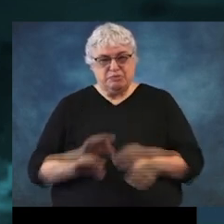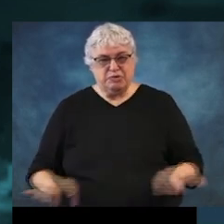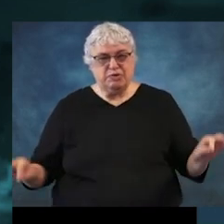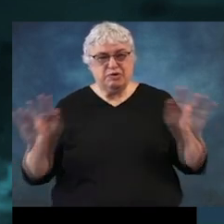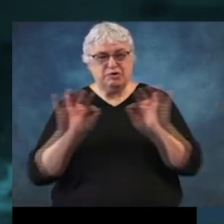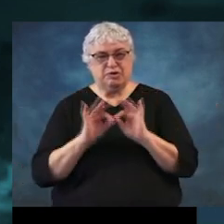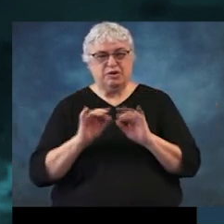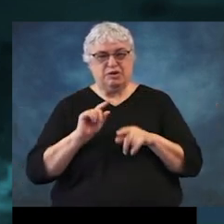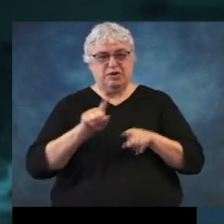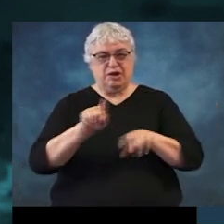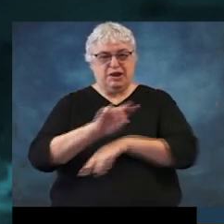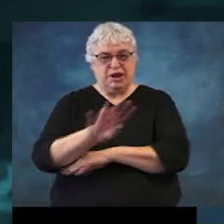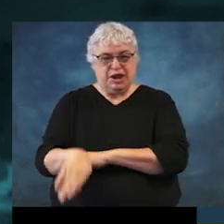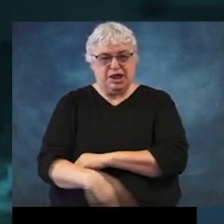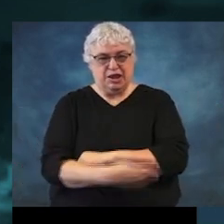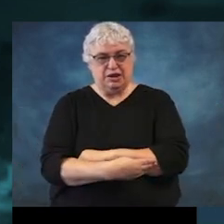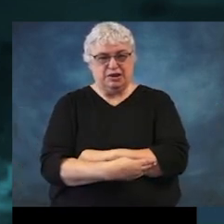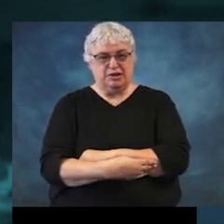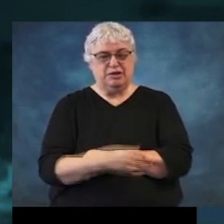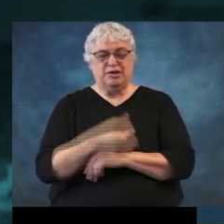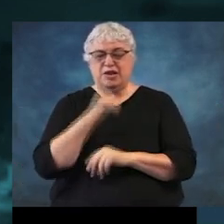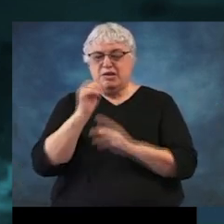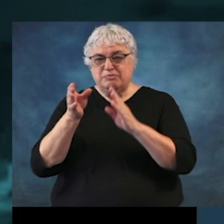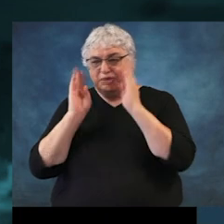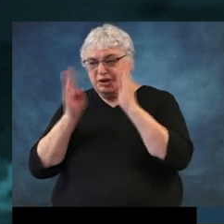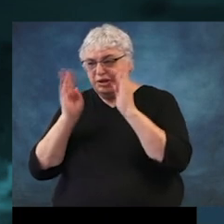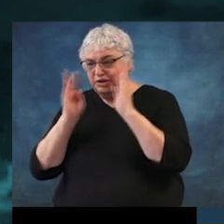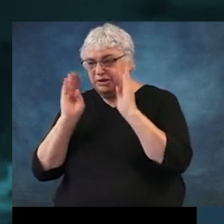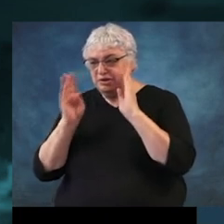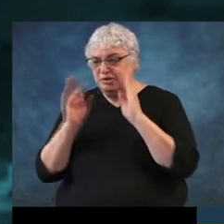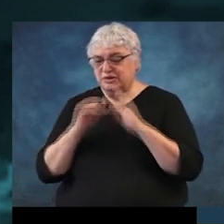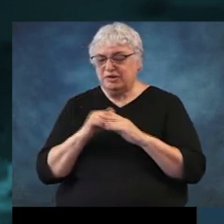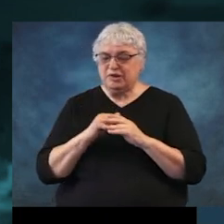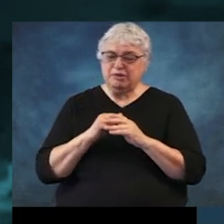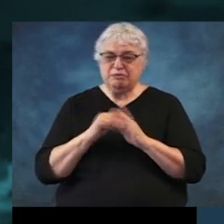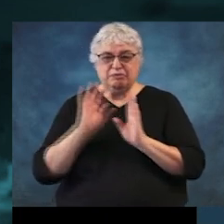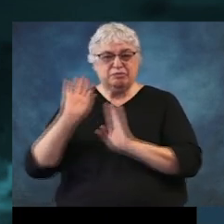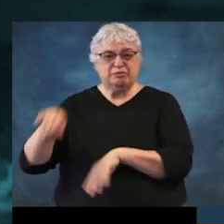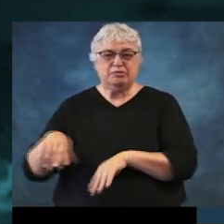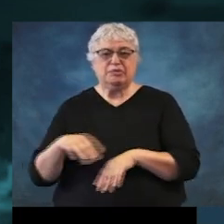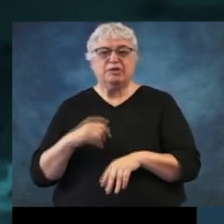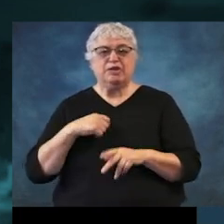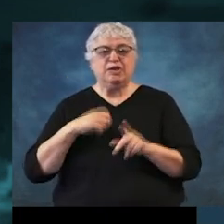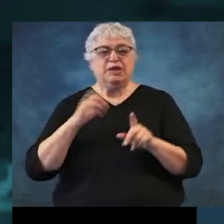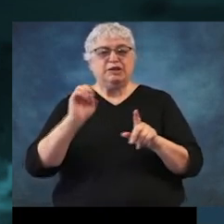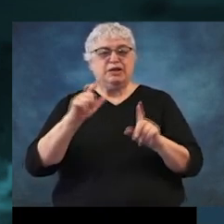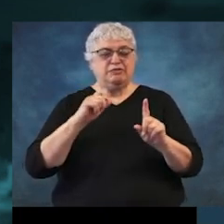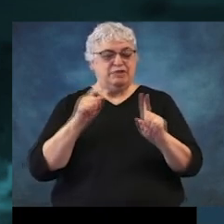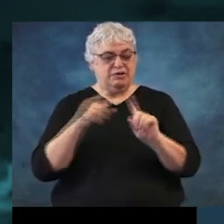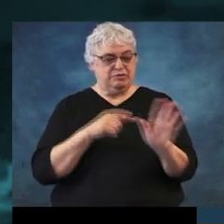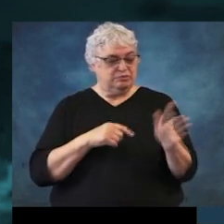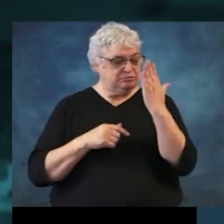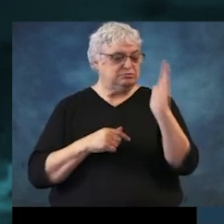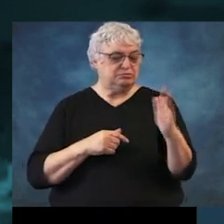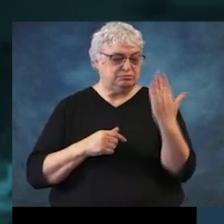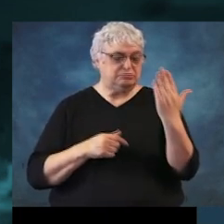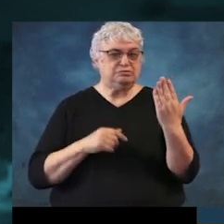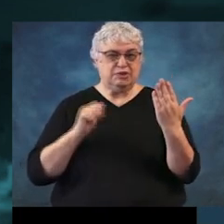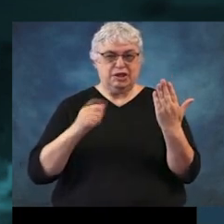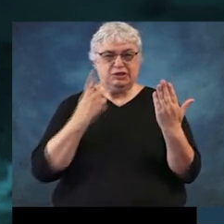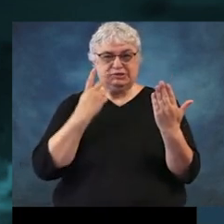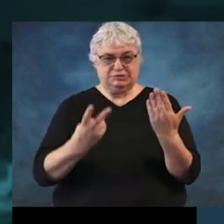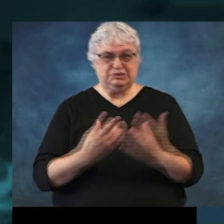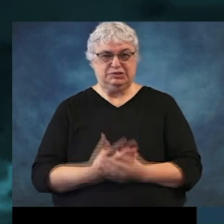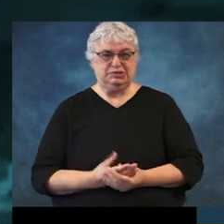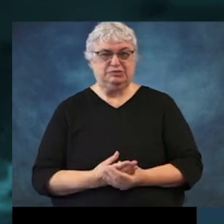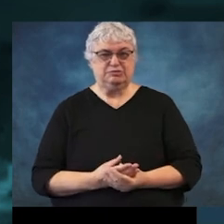or useful at night, you know, when you might not be paying as much attention, you can get this stuff sent to your cell phone. And so we certainly encourage everybody